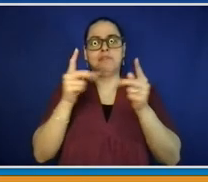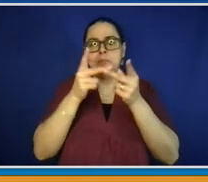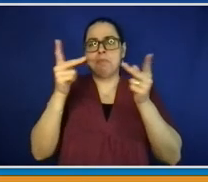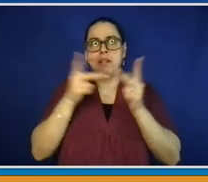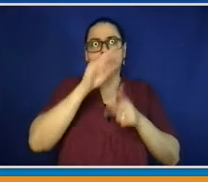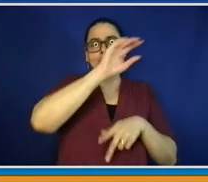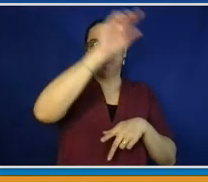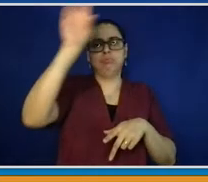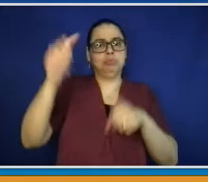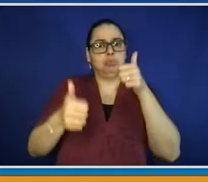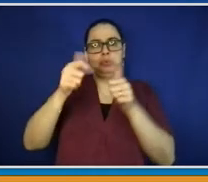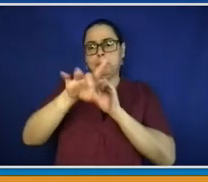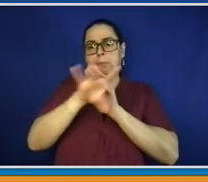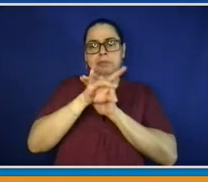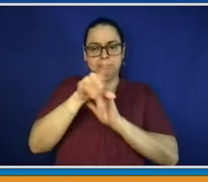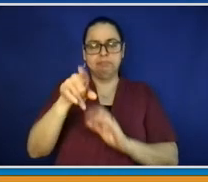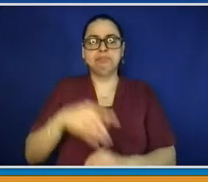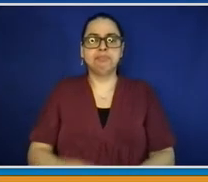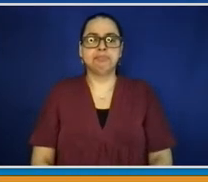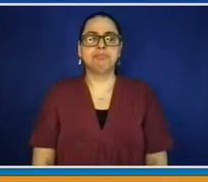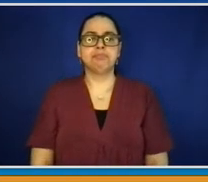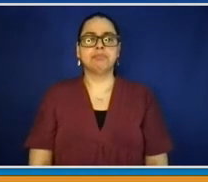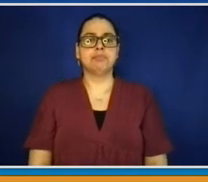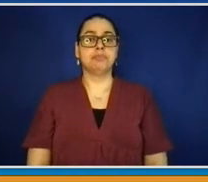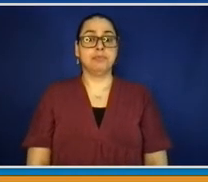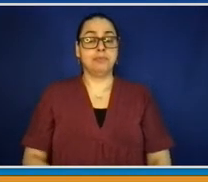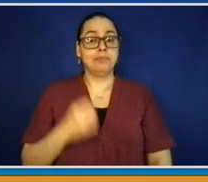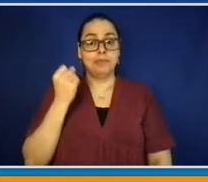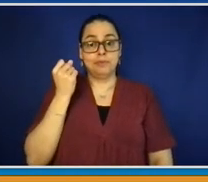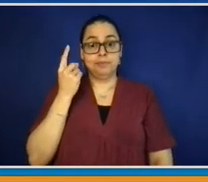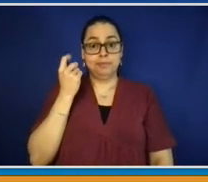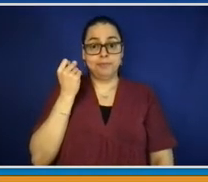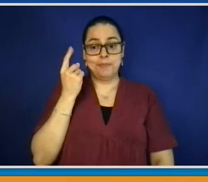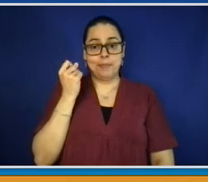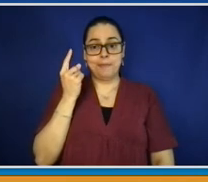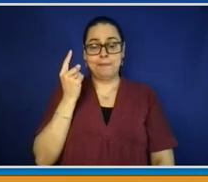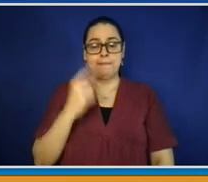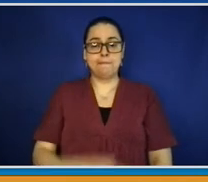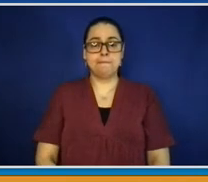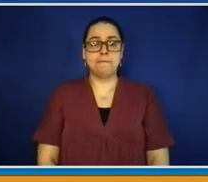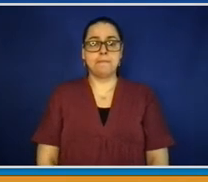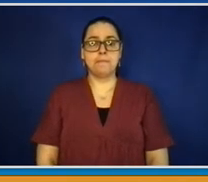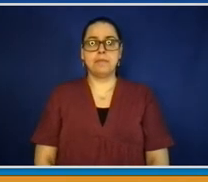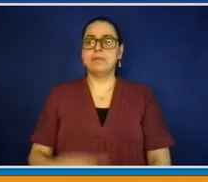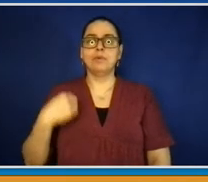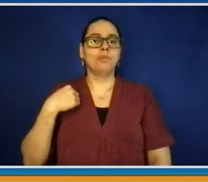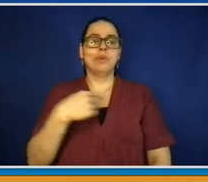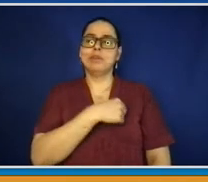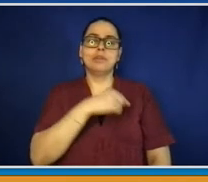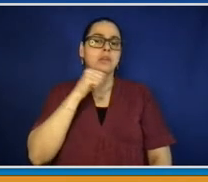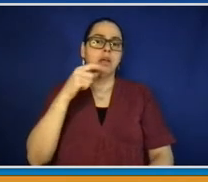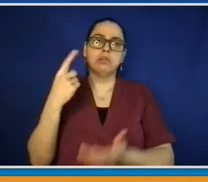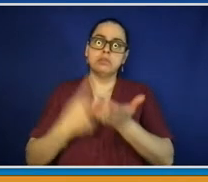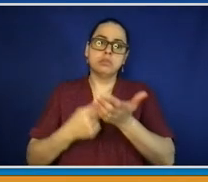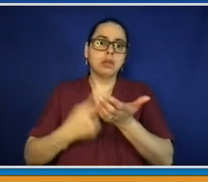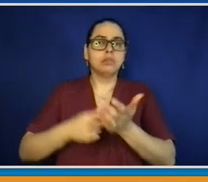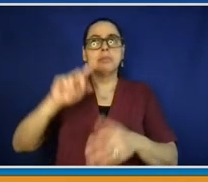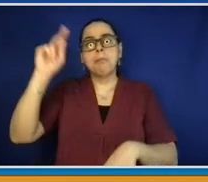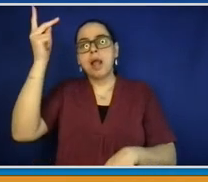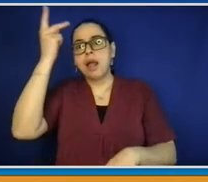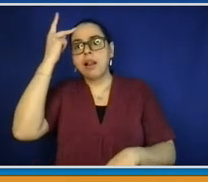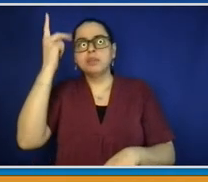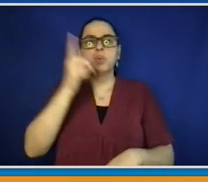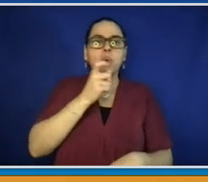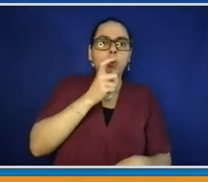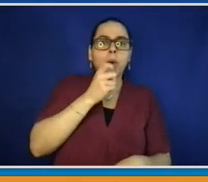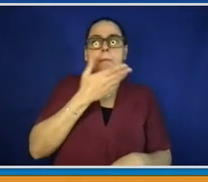what competitions exist, what primaries exist. We're not going to cover that in this governmental forum. You can find that through the League of Women Voters. You can find that